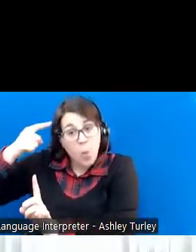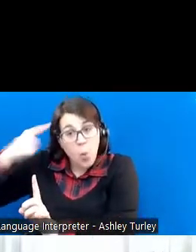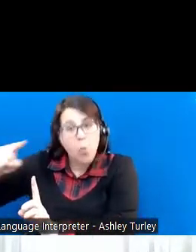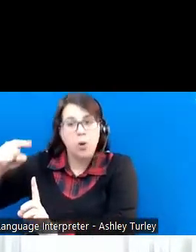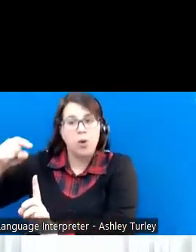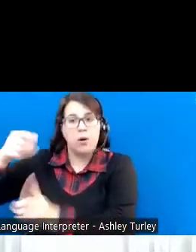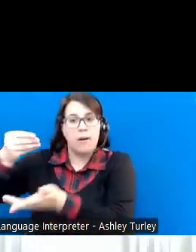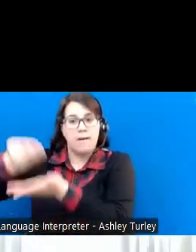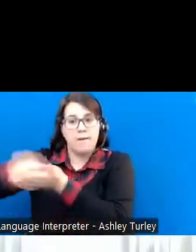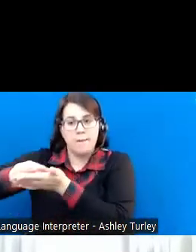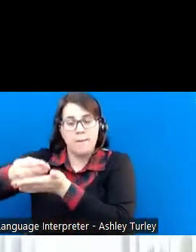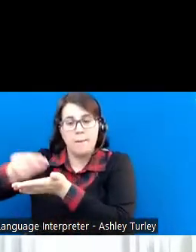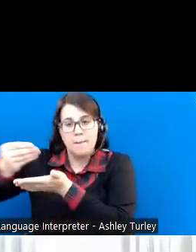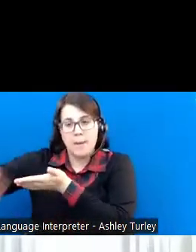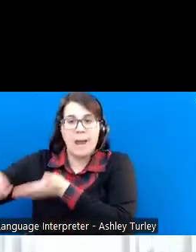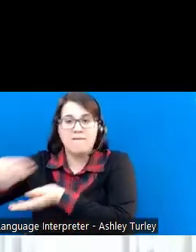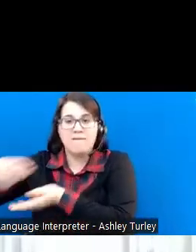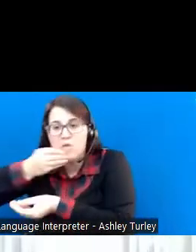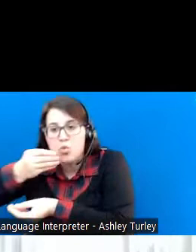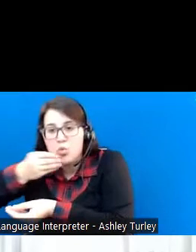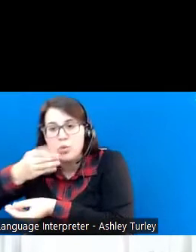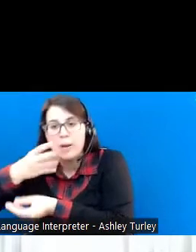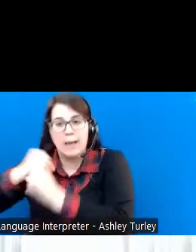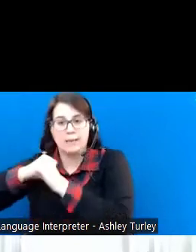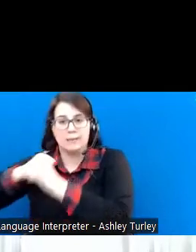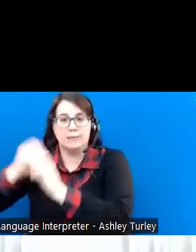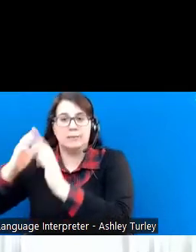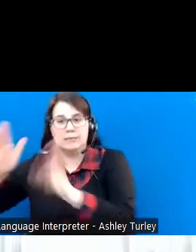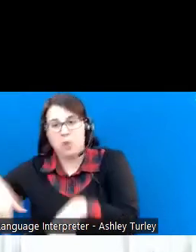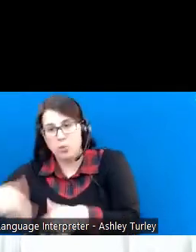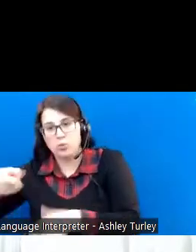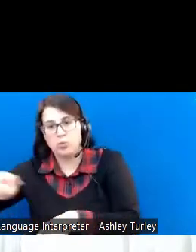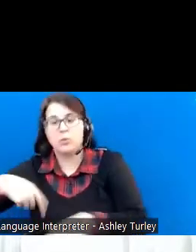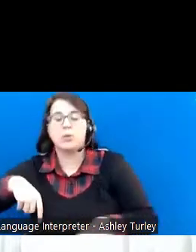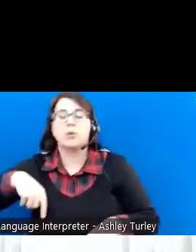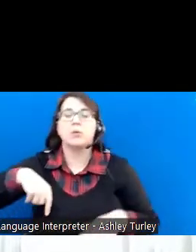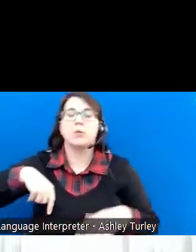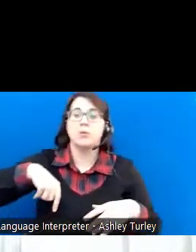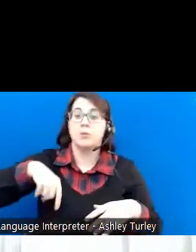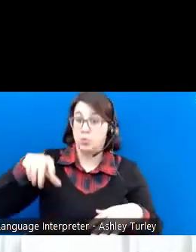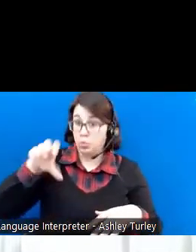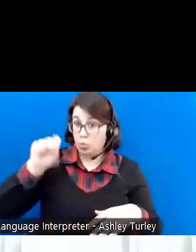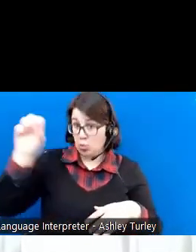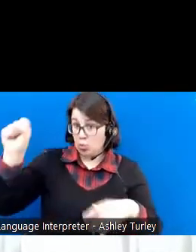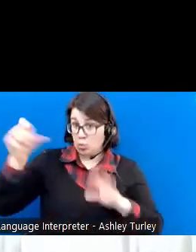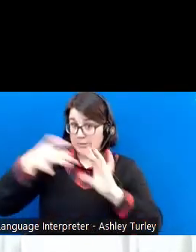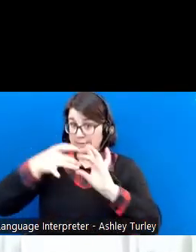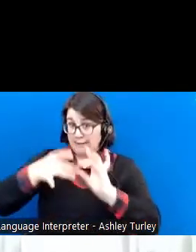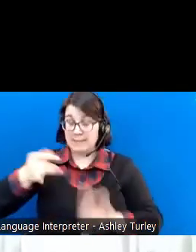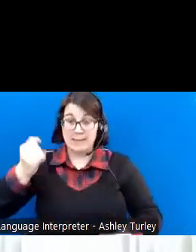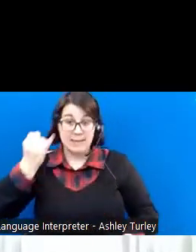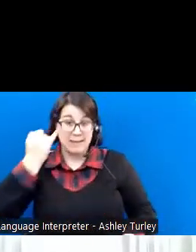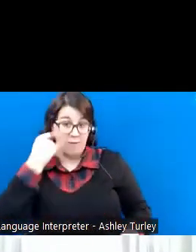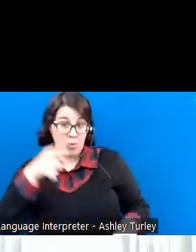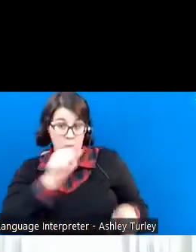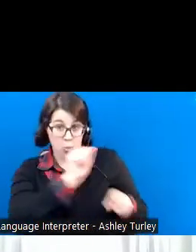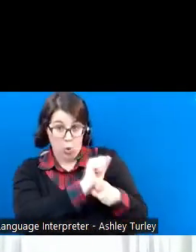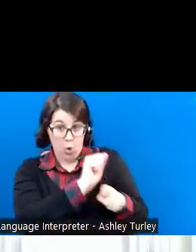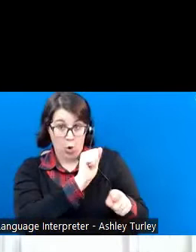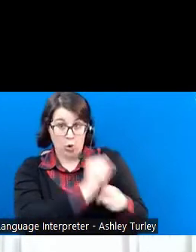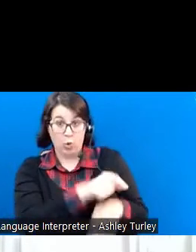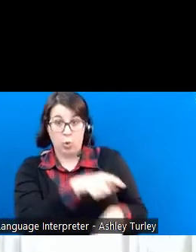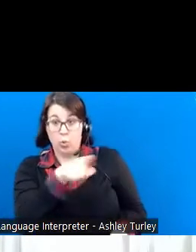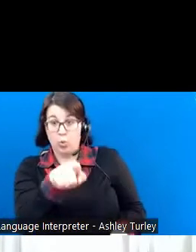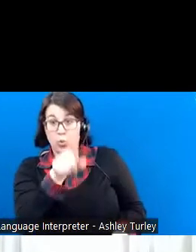food and shelter. And Social Security says, if you are working, you